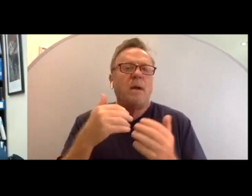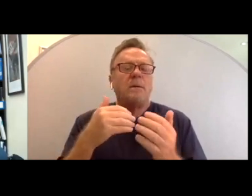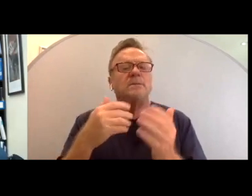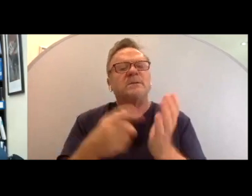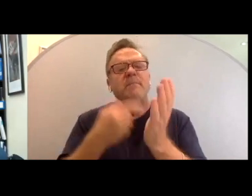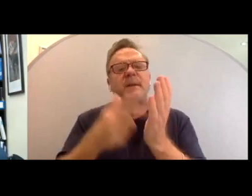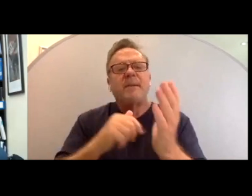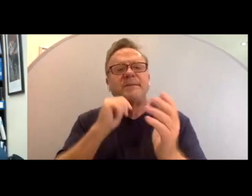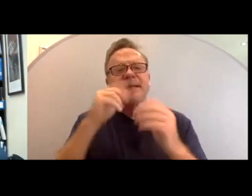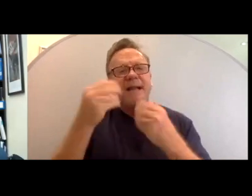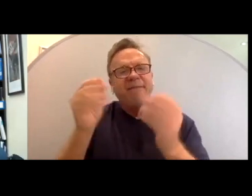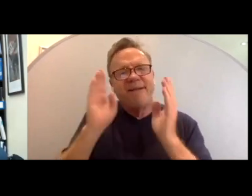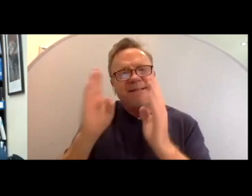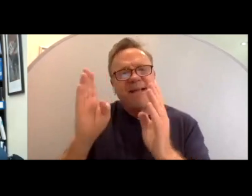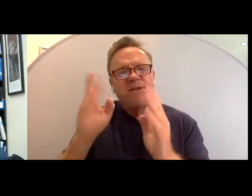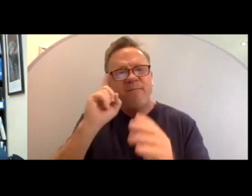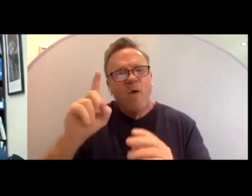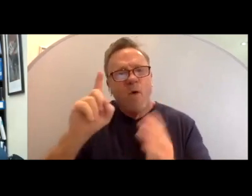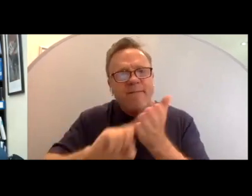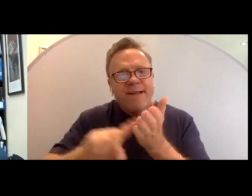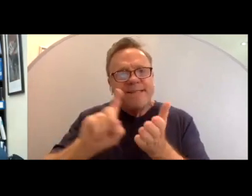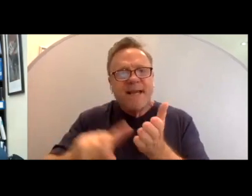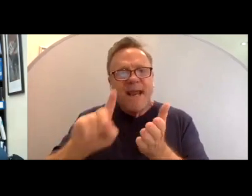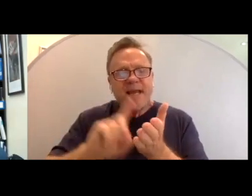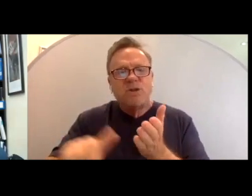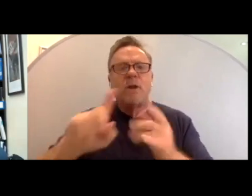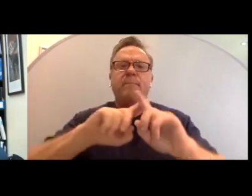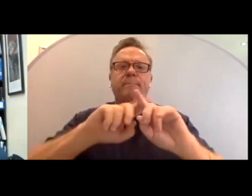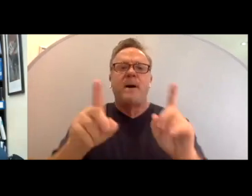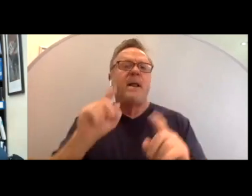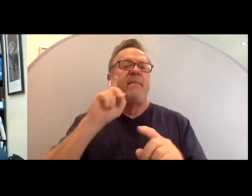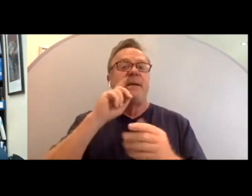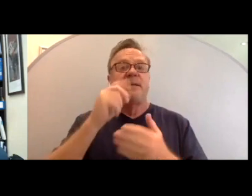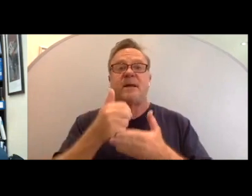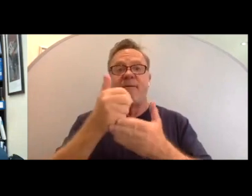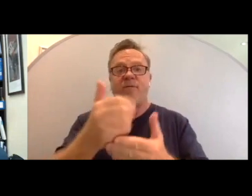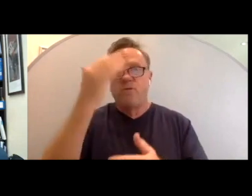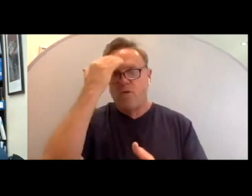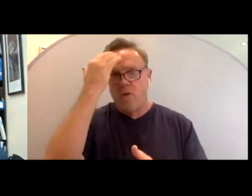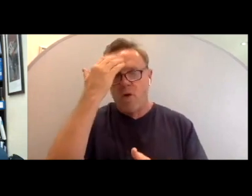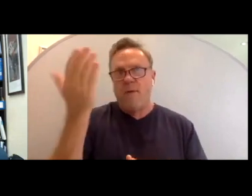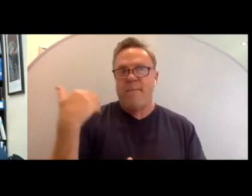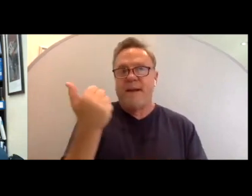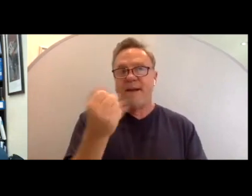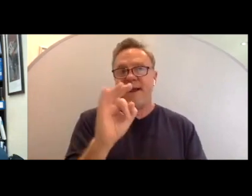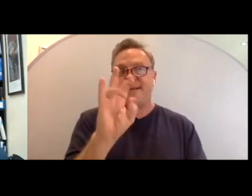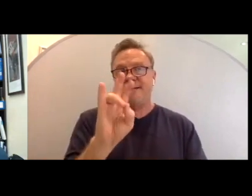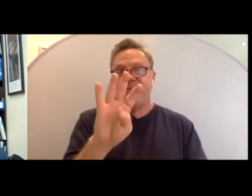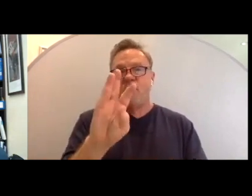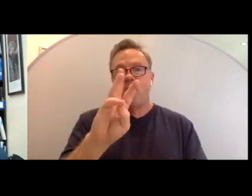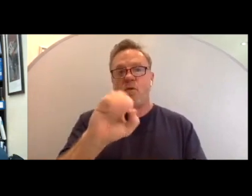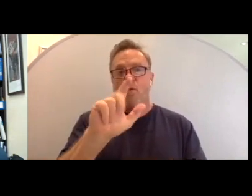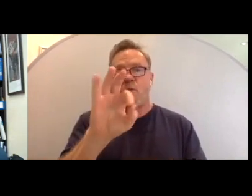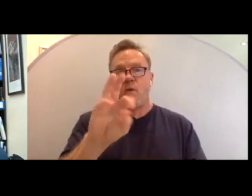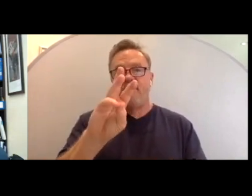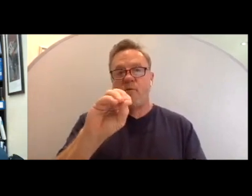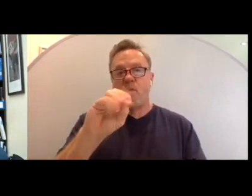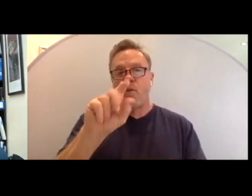attention for investigation. But I think it's helpful to know that in 1974 Wolf Wolfensberger